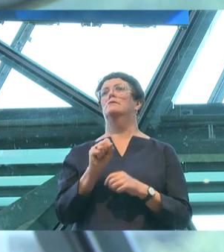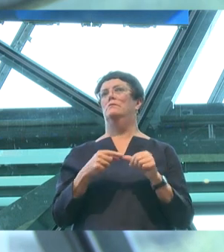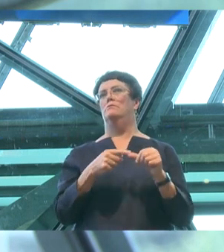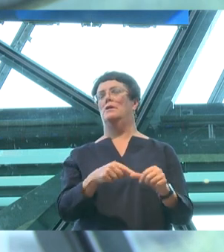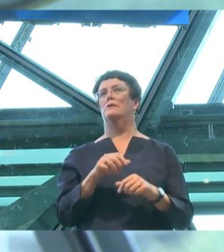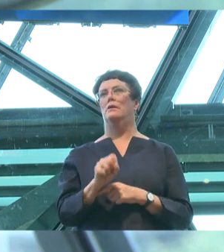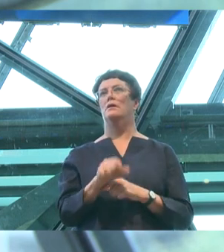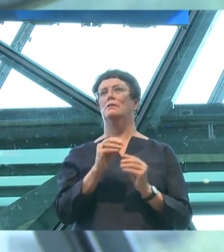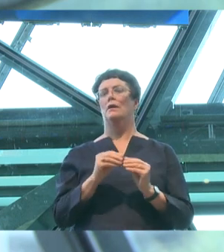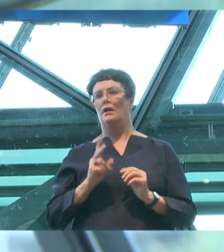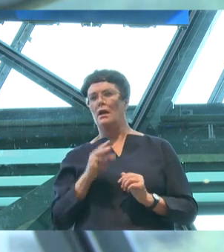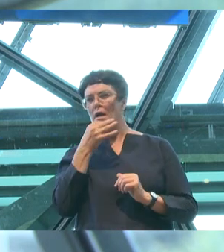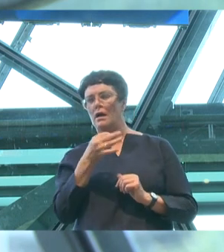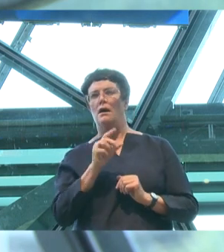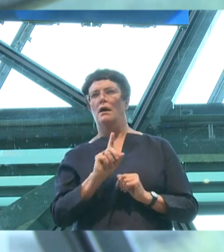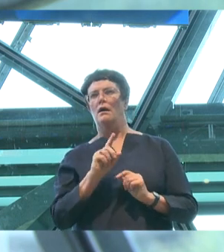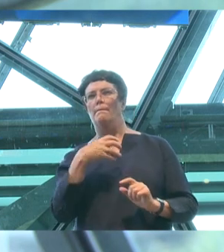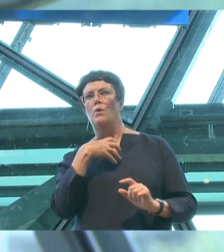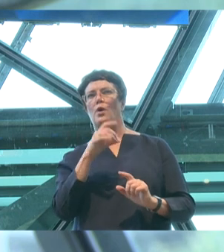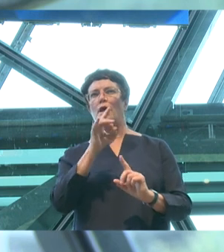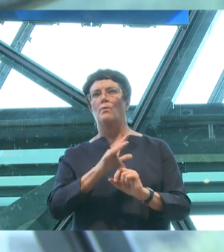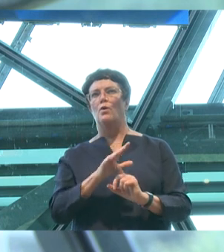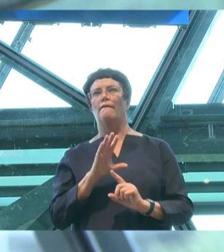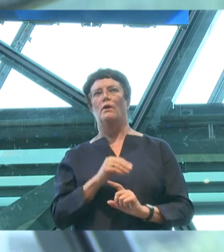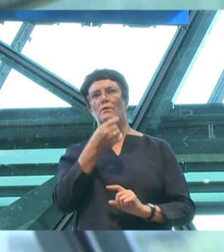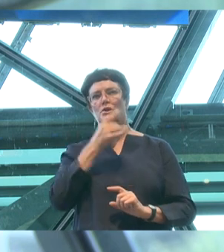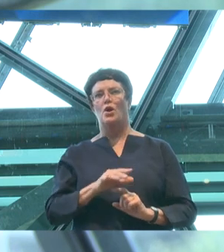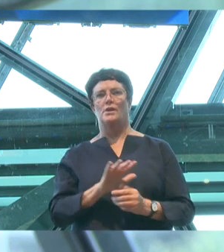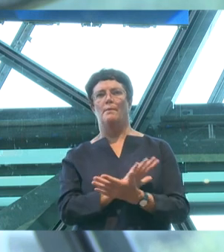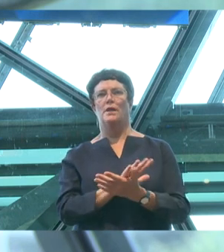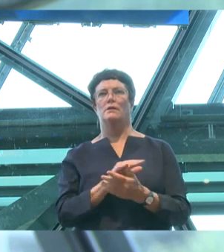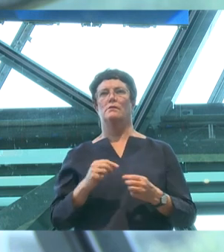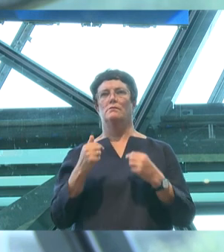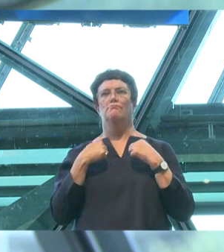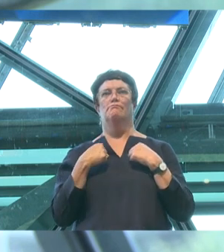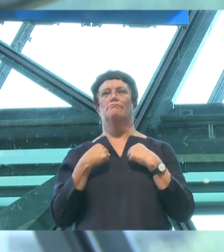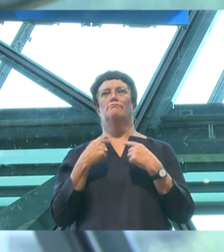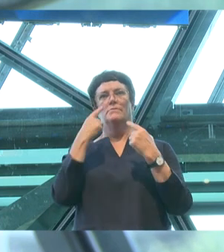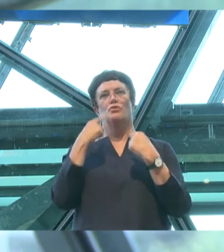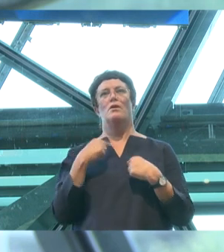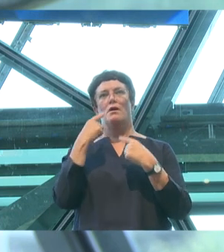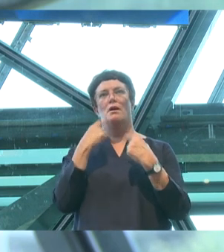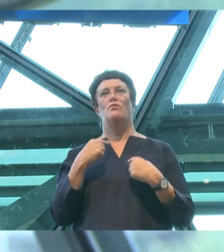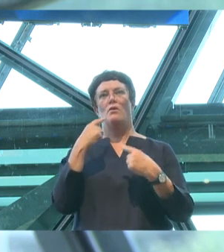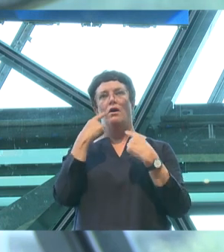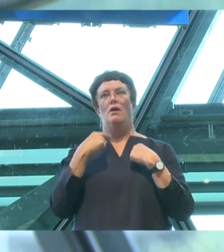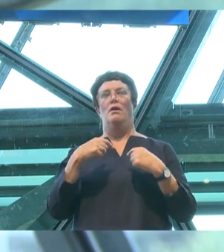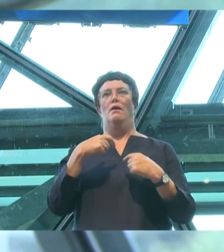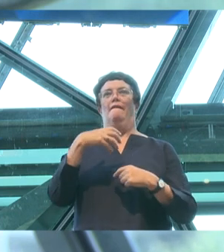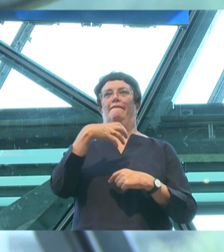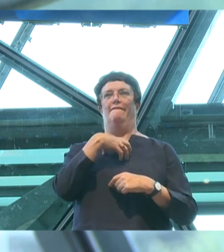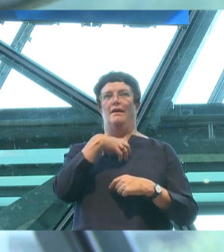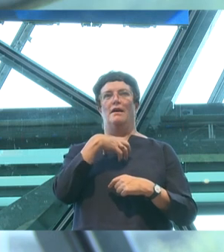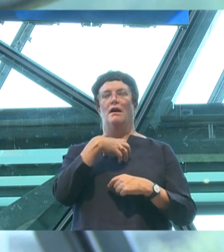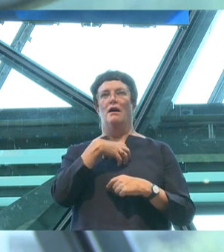He then asked what was more important to me than my child's happiness, and I started to cry. My fear of ridicule coupled